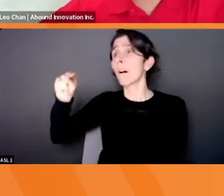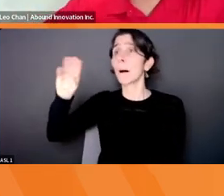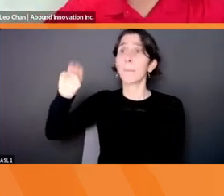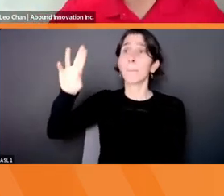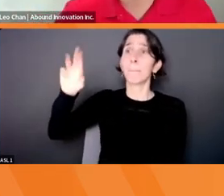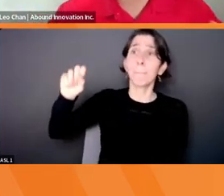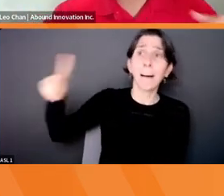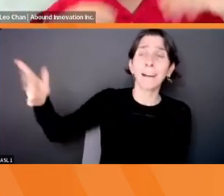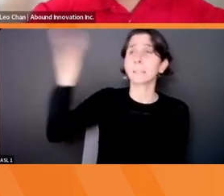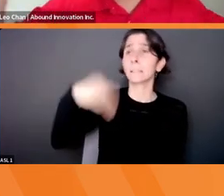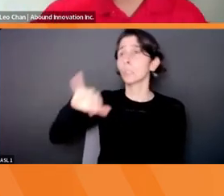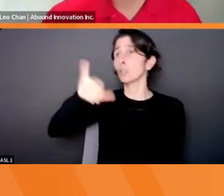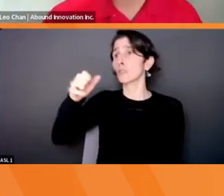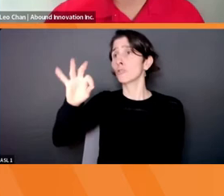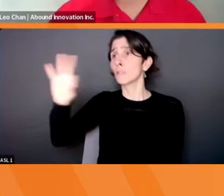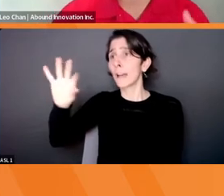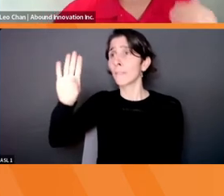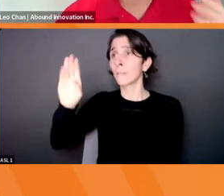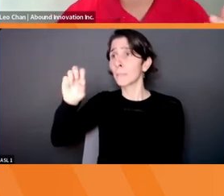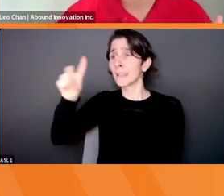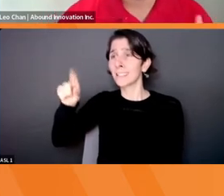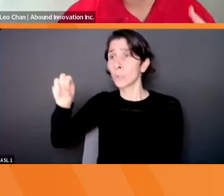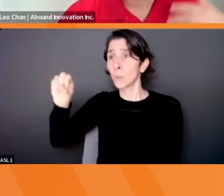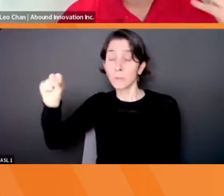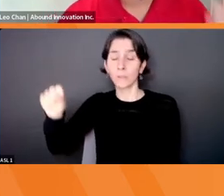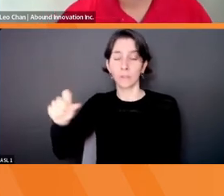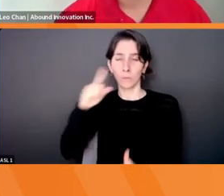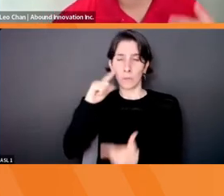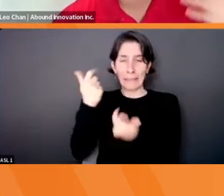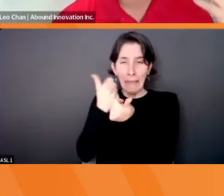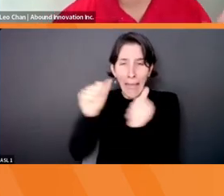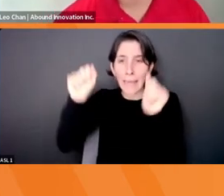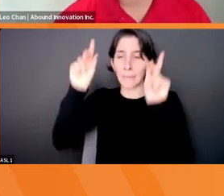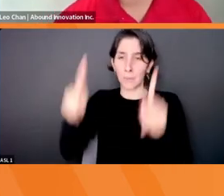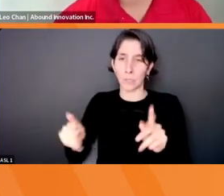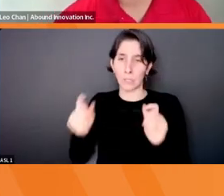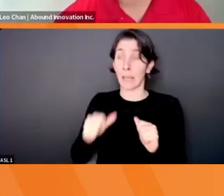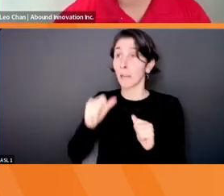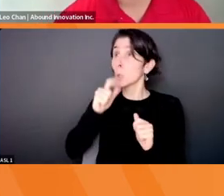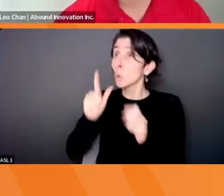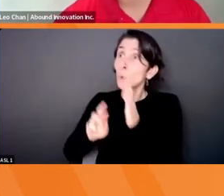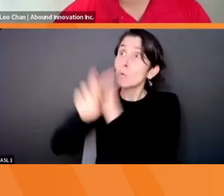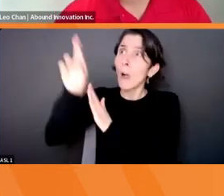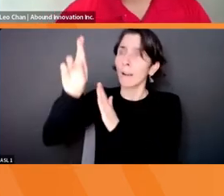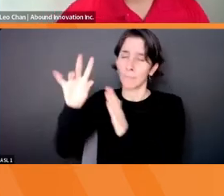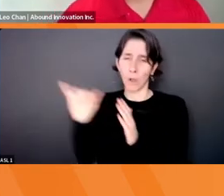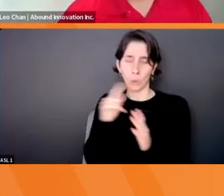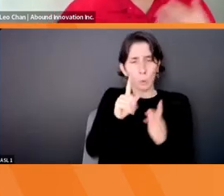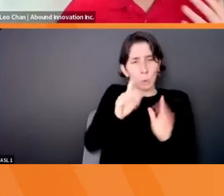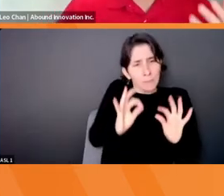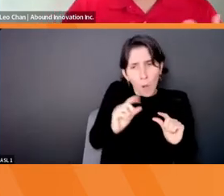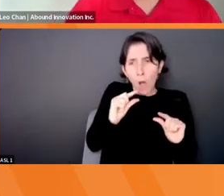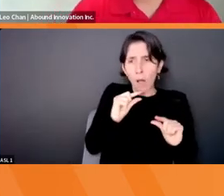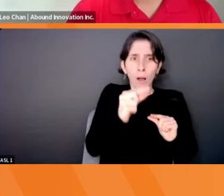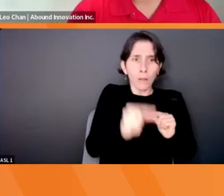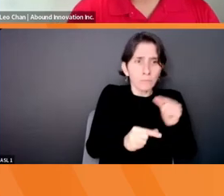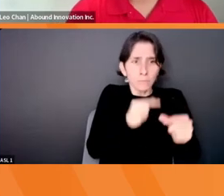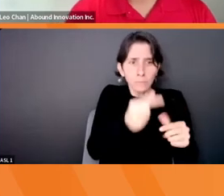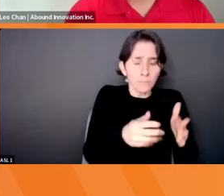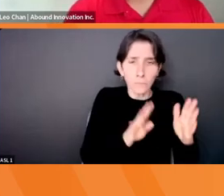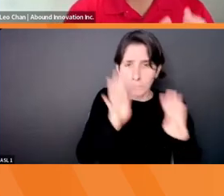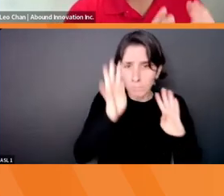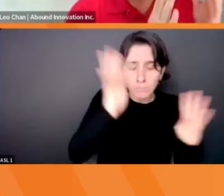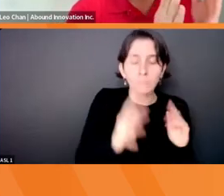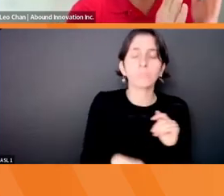People are sending people into space or disrupting industries and all those things. Anyone can be an innovator. And the way you can become an